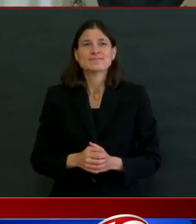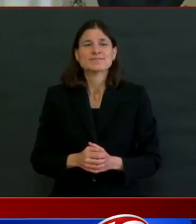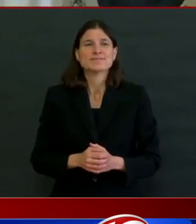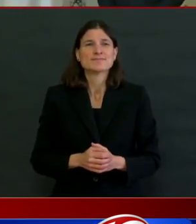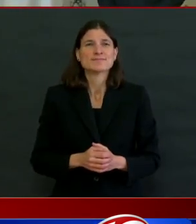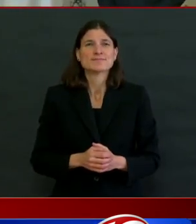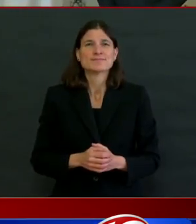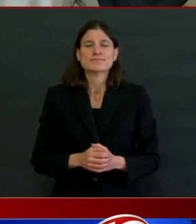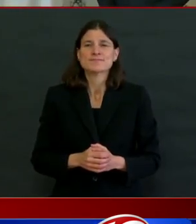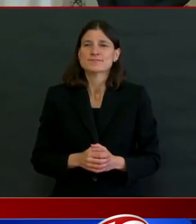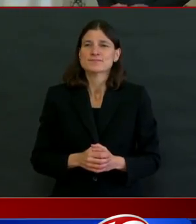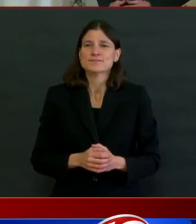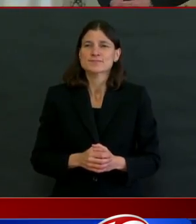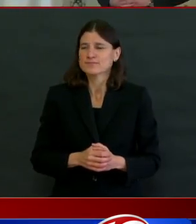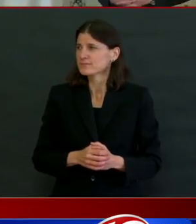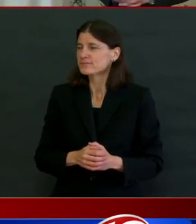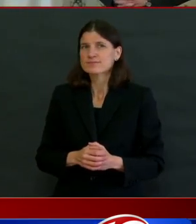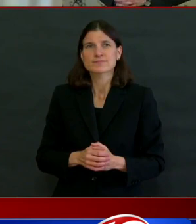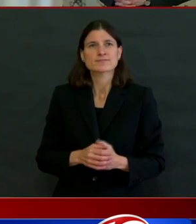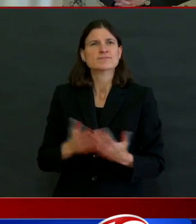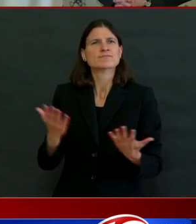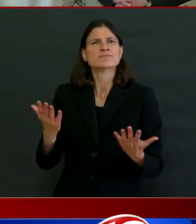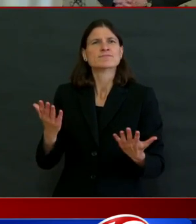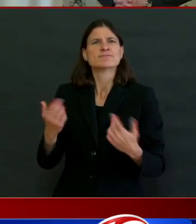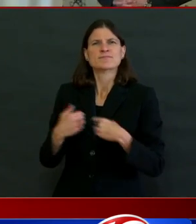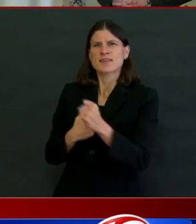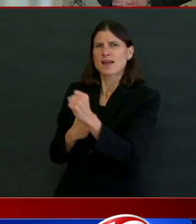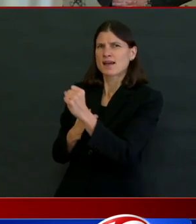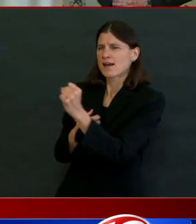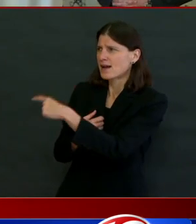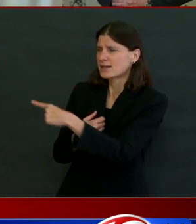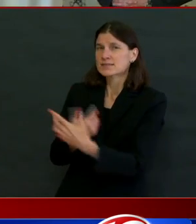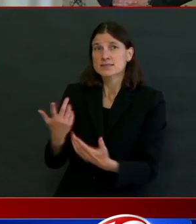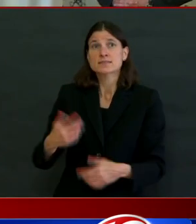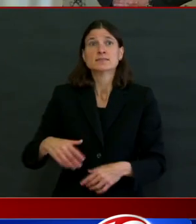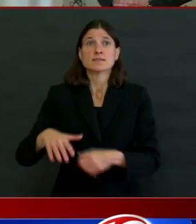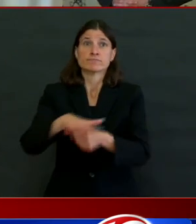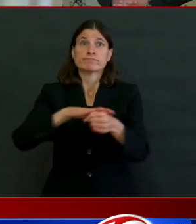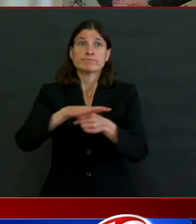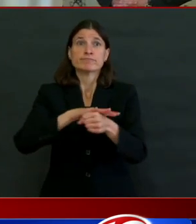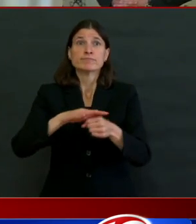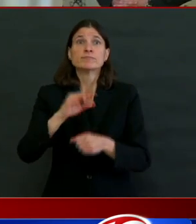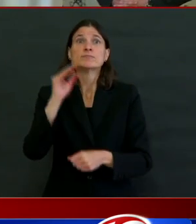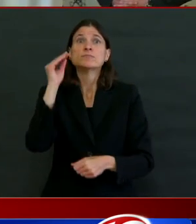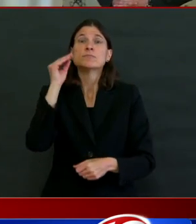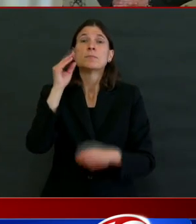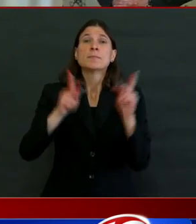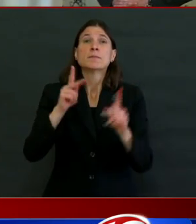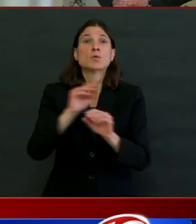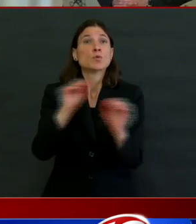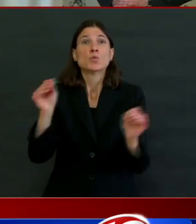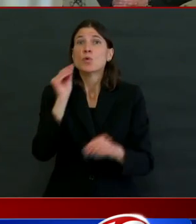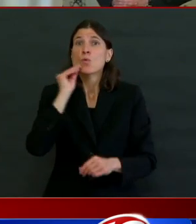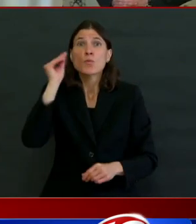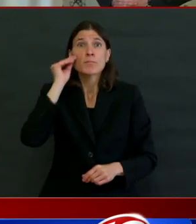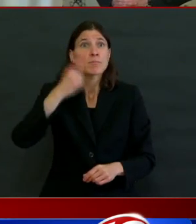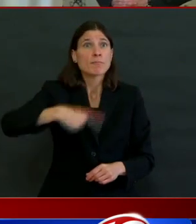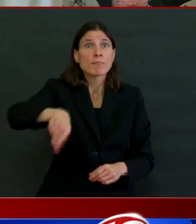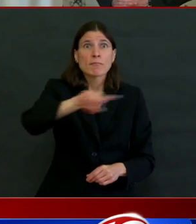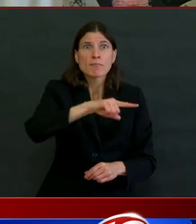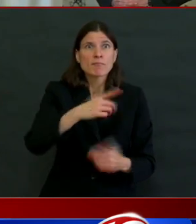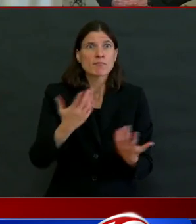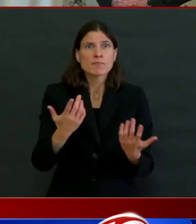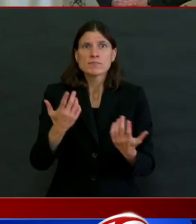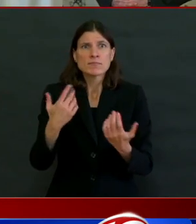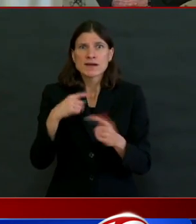WPRI. Governor, some local income homeless people are not able to afford even the discounted rates hotels are offering through